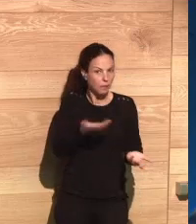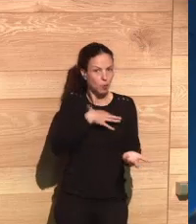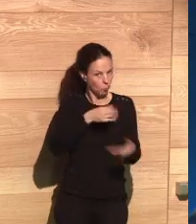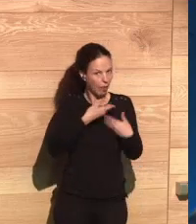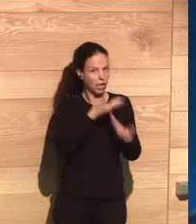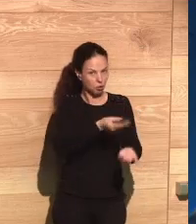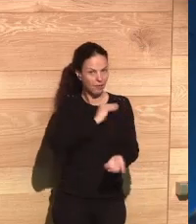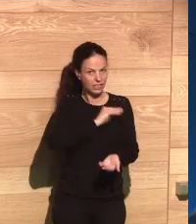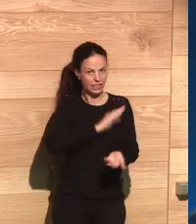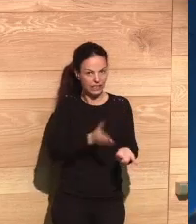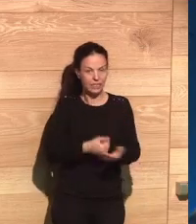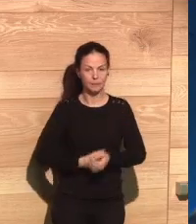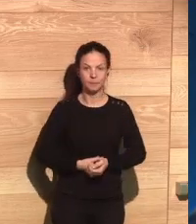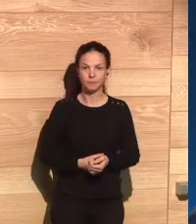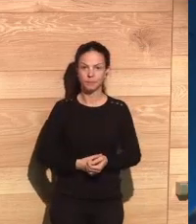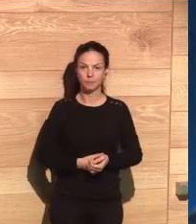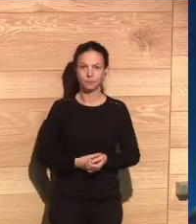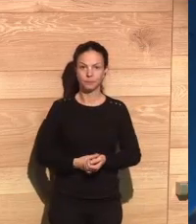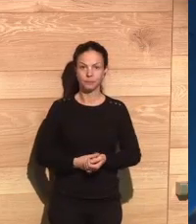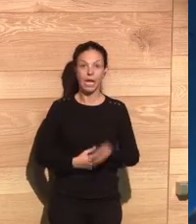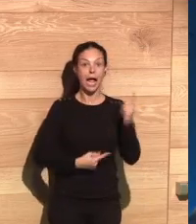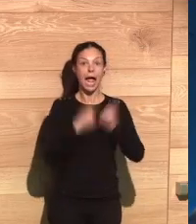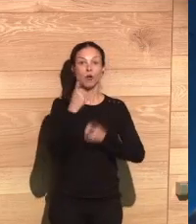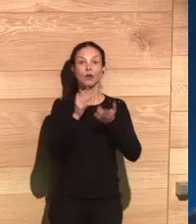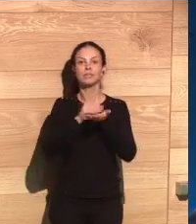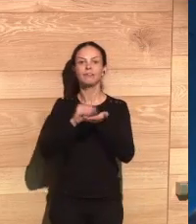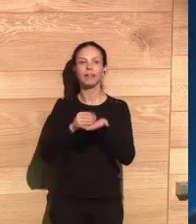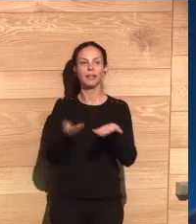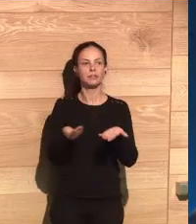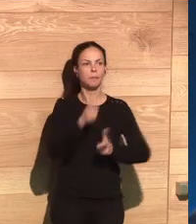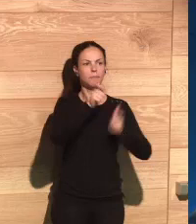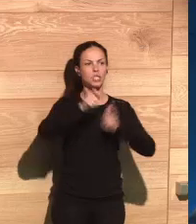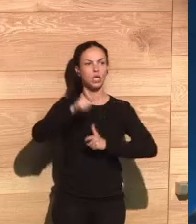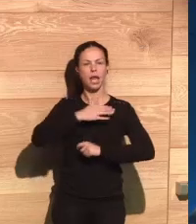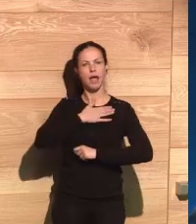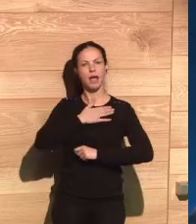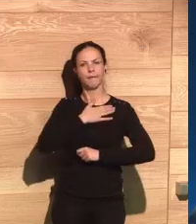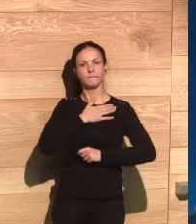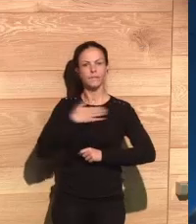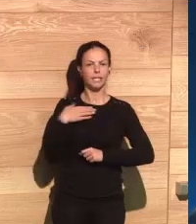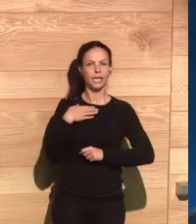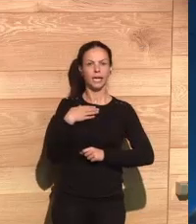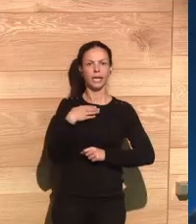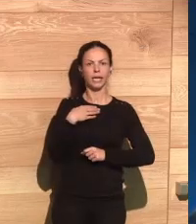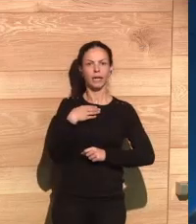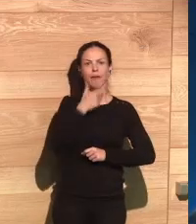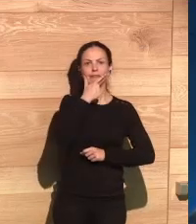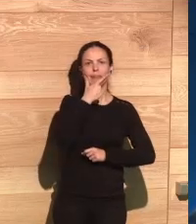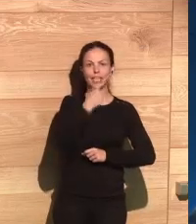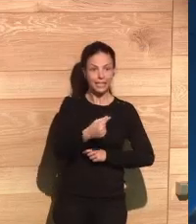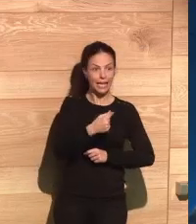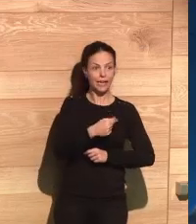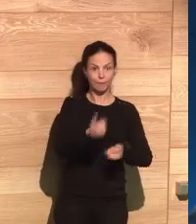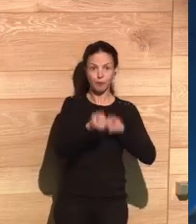willing to trade and willing to donate their information, in a sense, if they understand that there's a common good that can come from that. So that's also a kind of